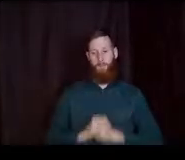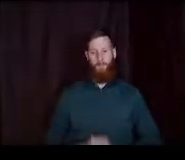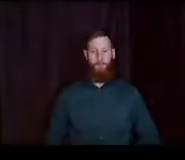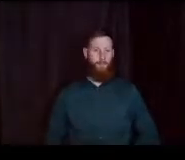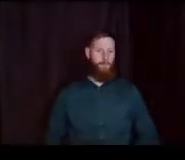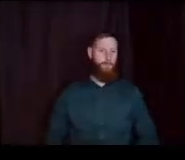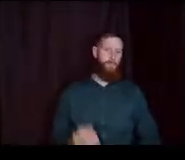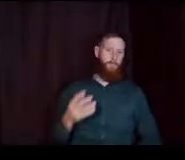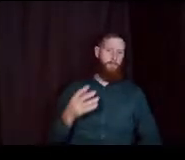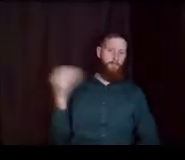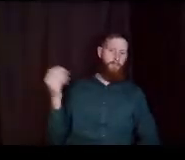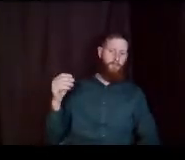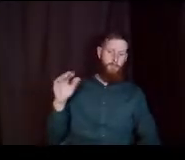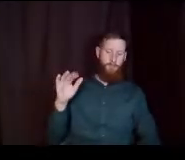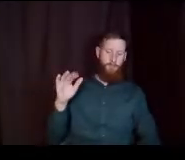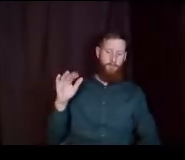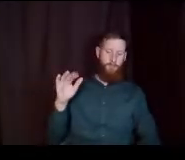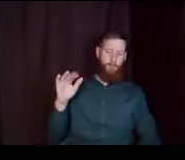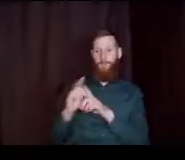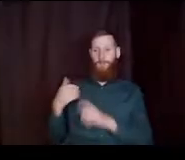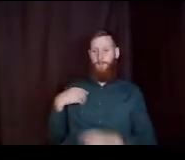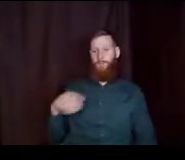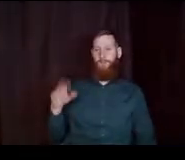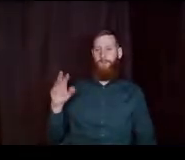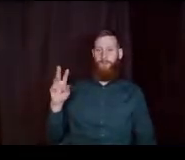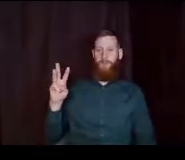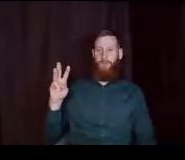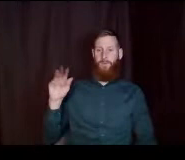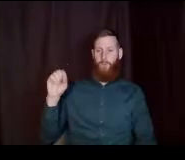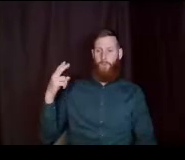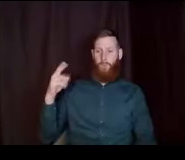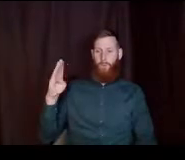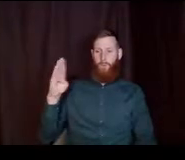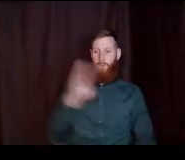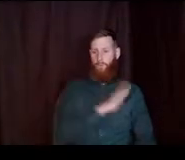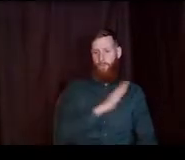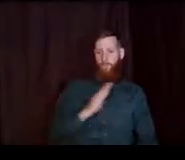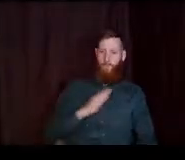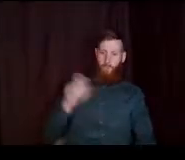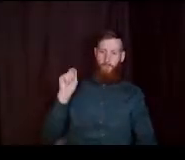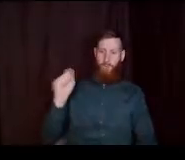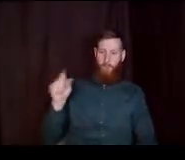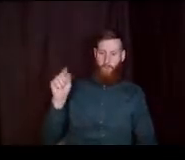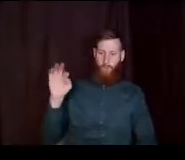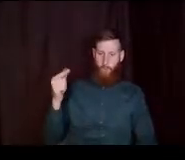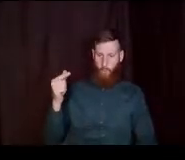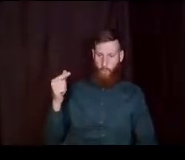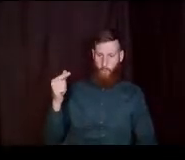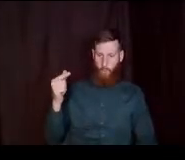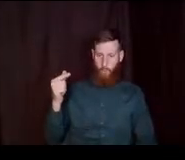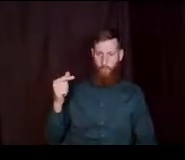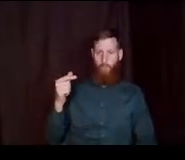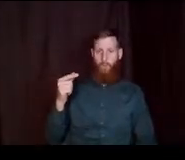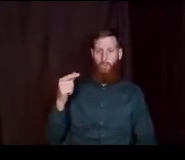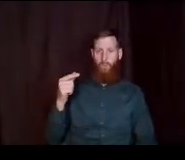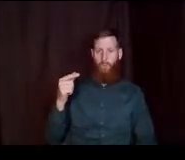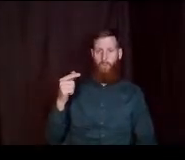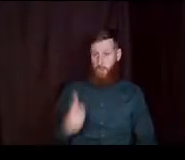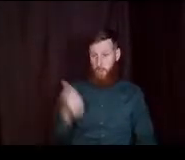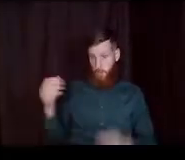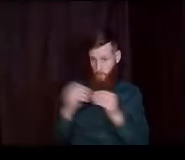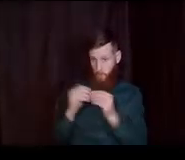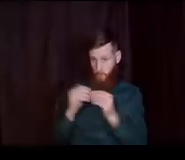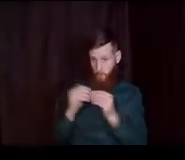And additionally, there's the washboard.org, which I believe Christina highlighted. Are there any other sites you recommend, Christina?